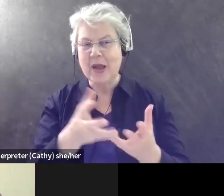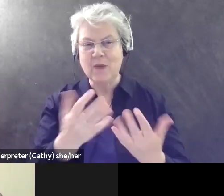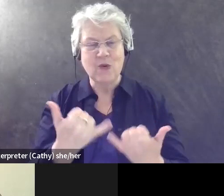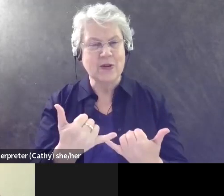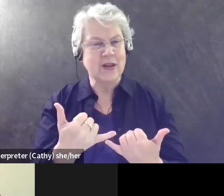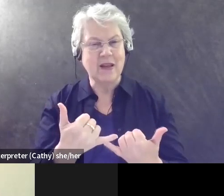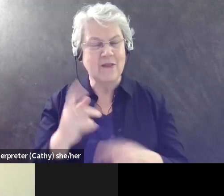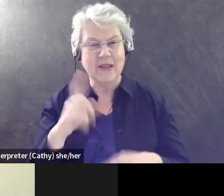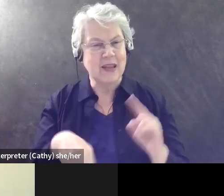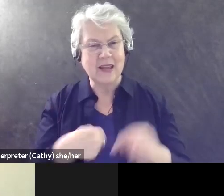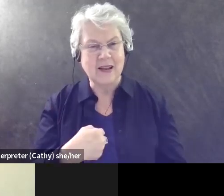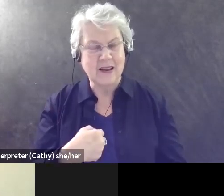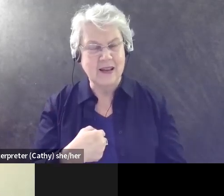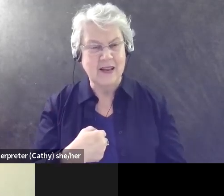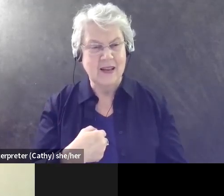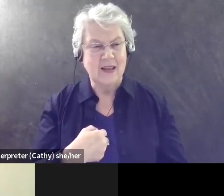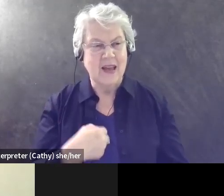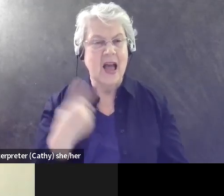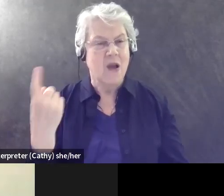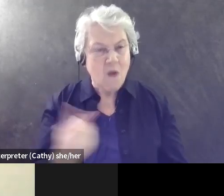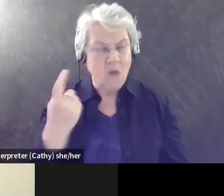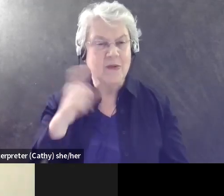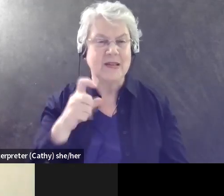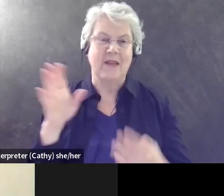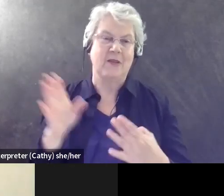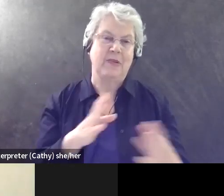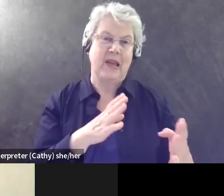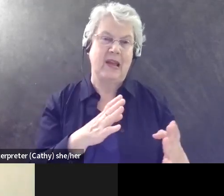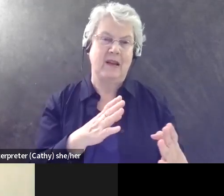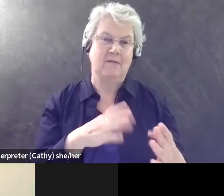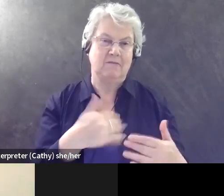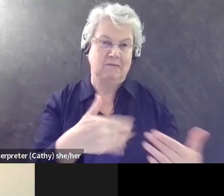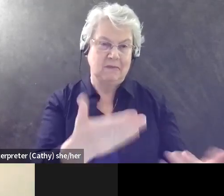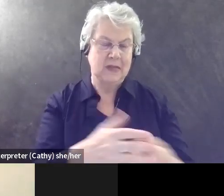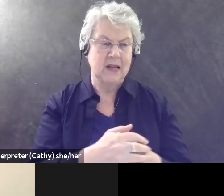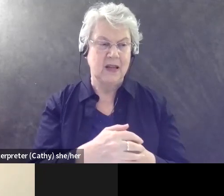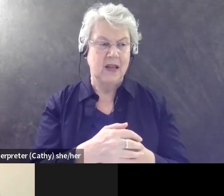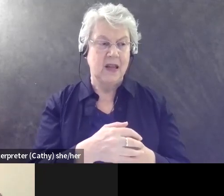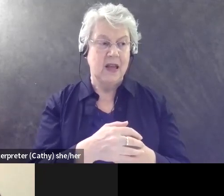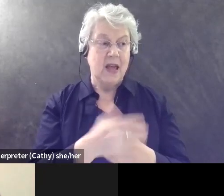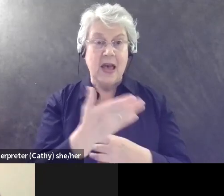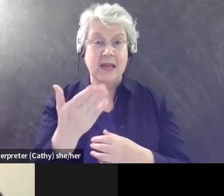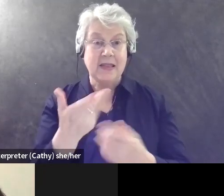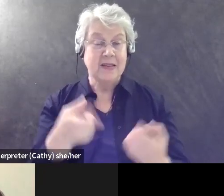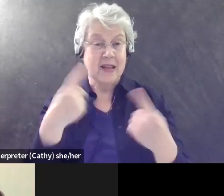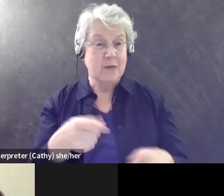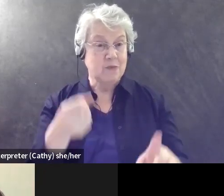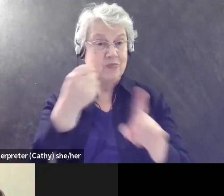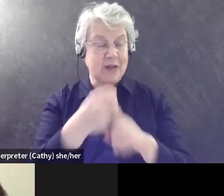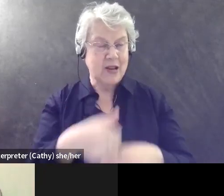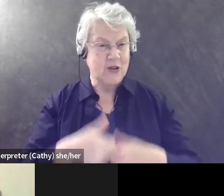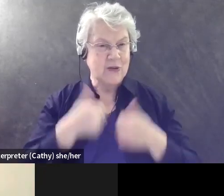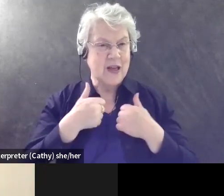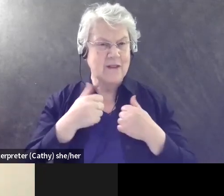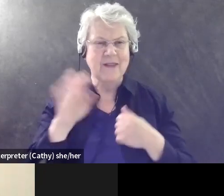Uh, and when you think about all of the, the moments, you know, that come to your life, let's just get out of the